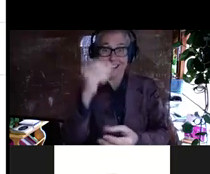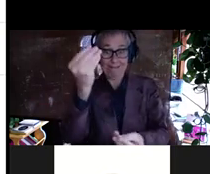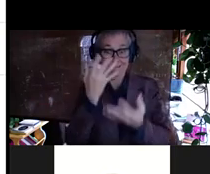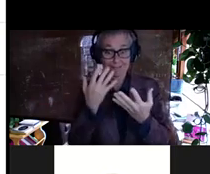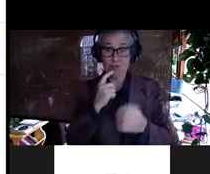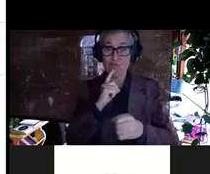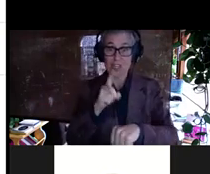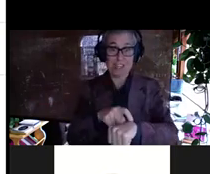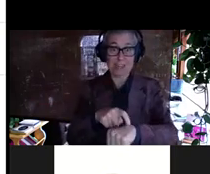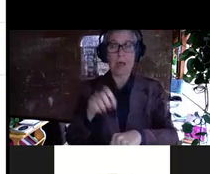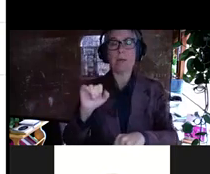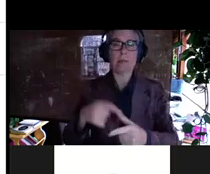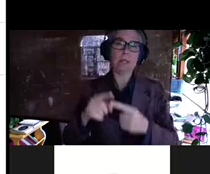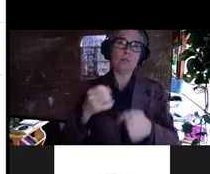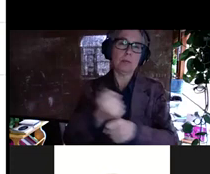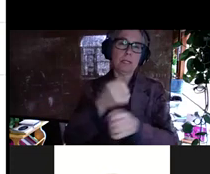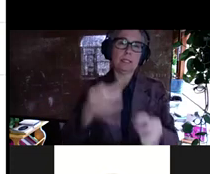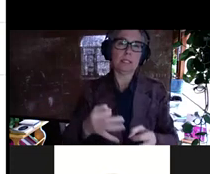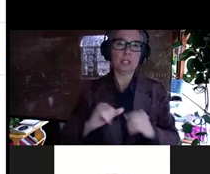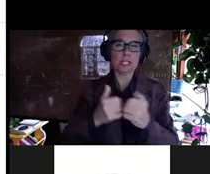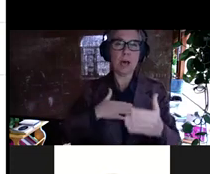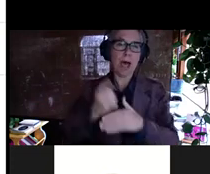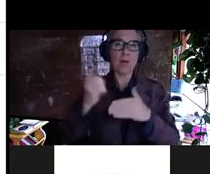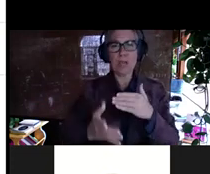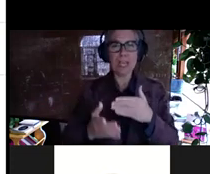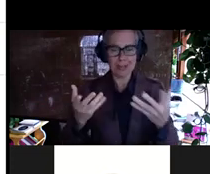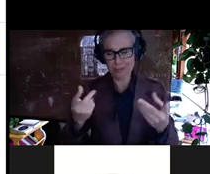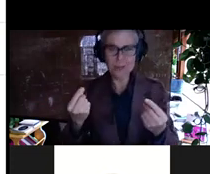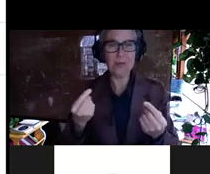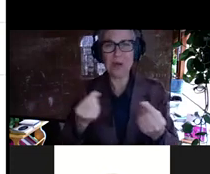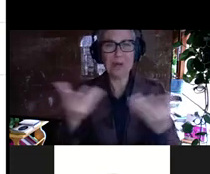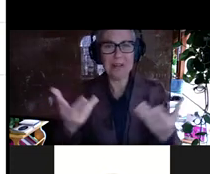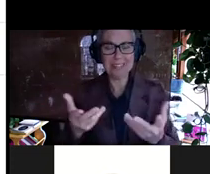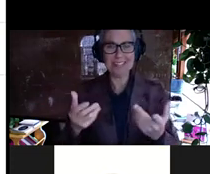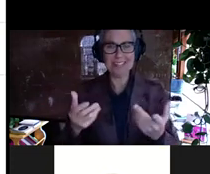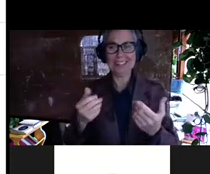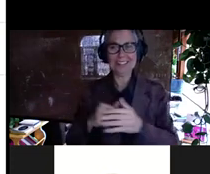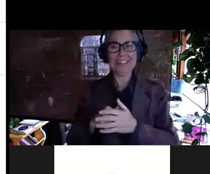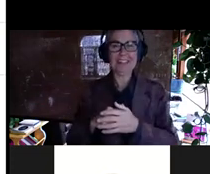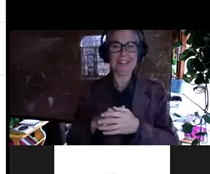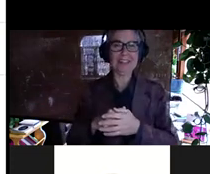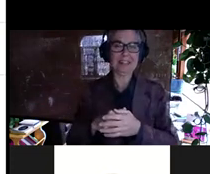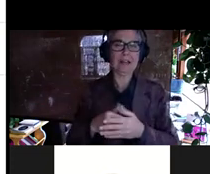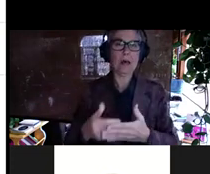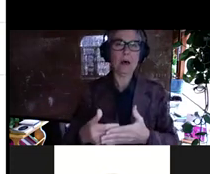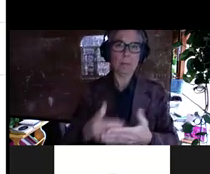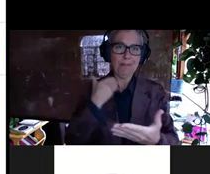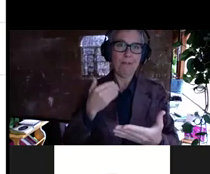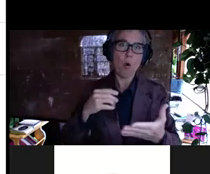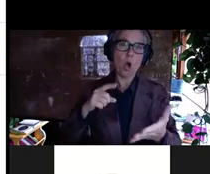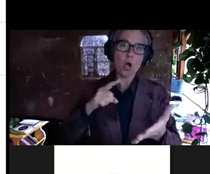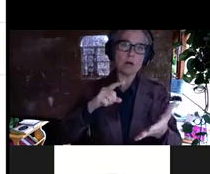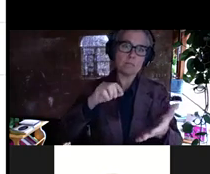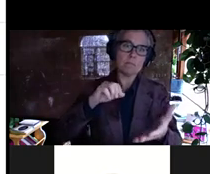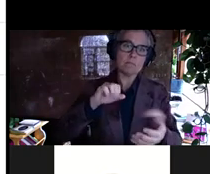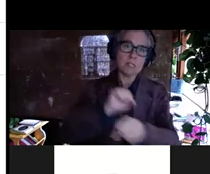allow you to make decisions about like how you're going to spend your weekend. Right. Um, like, but before, before working stuff up, so that